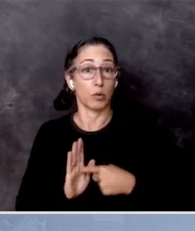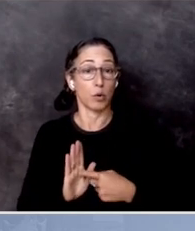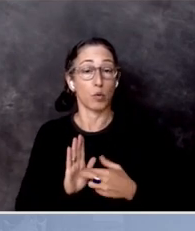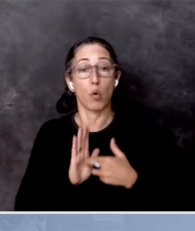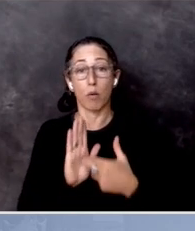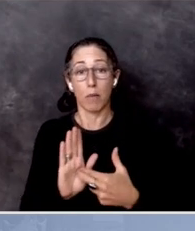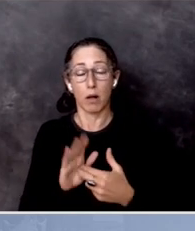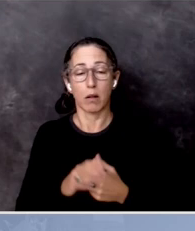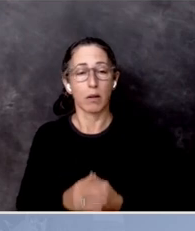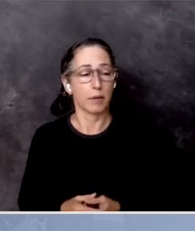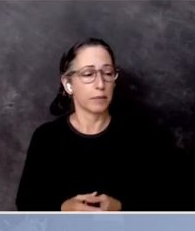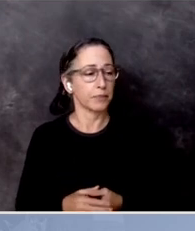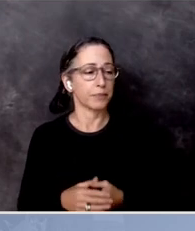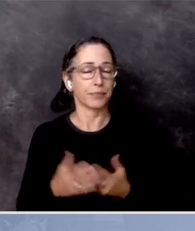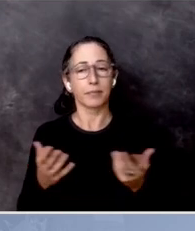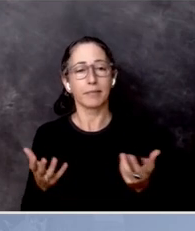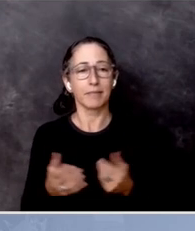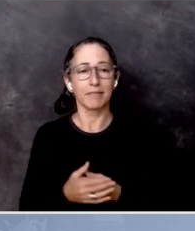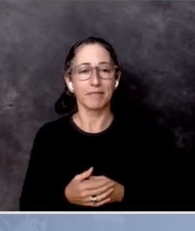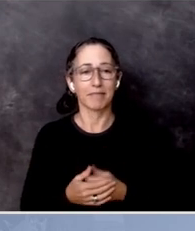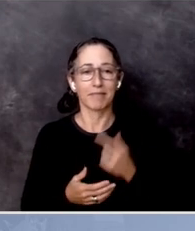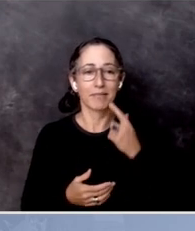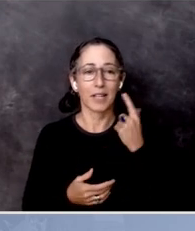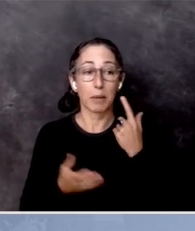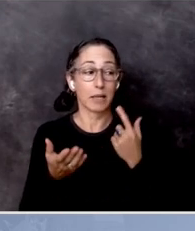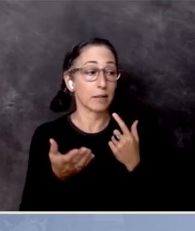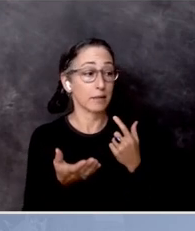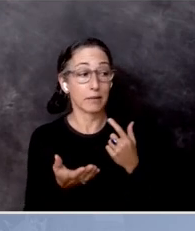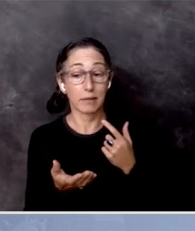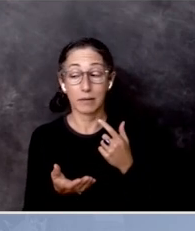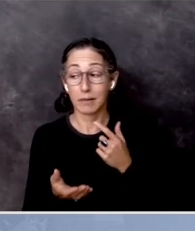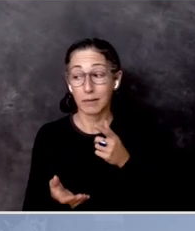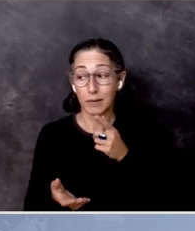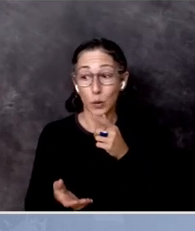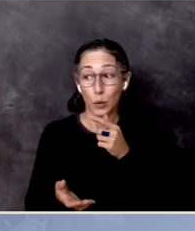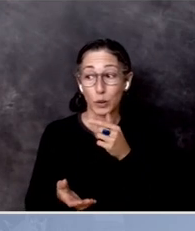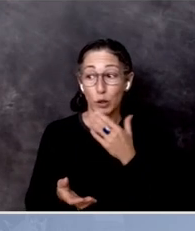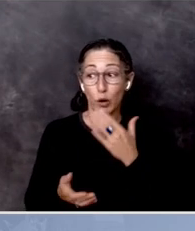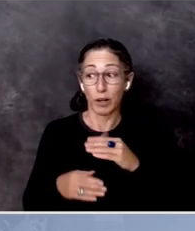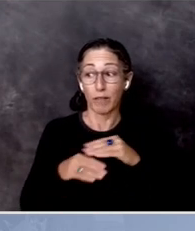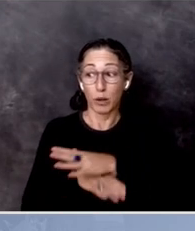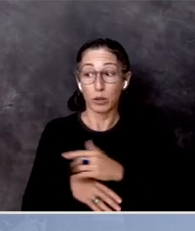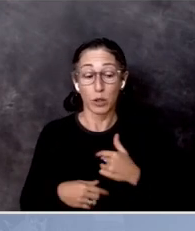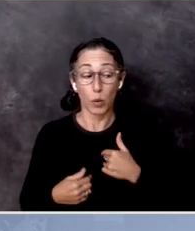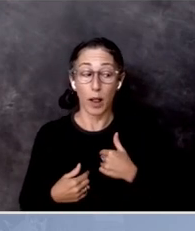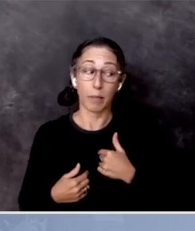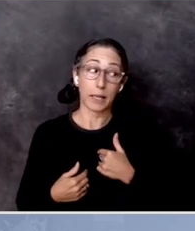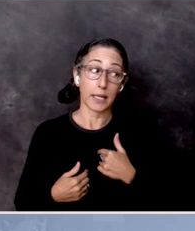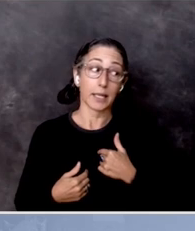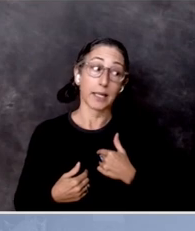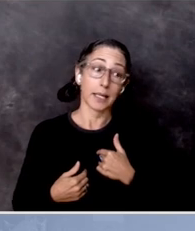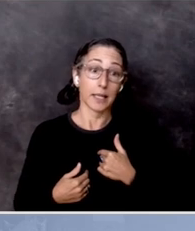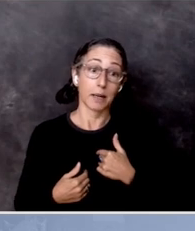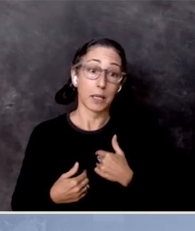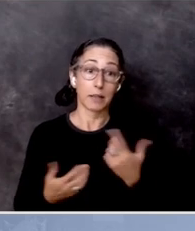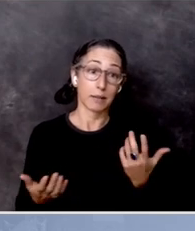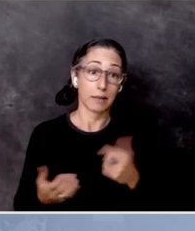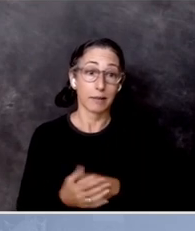You? Barack Obama? As me, yeah, right. I wasn't going to say him, but, you know, like a Buster Rhymes, right?